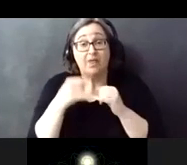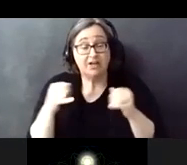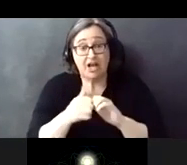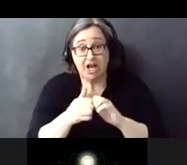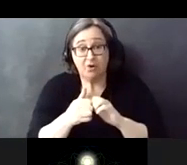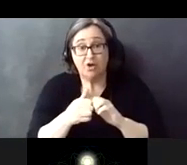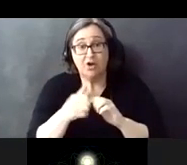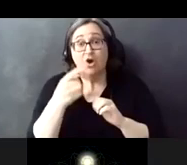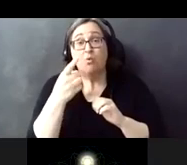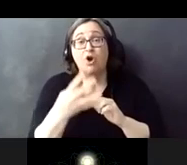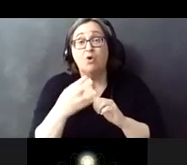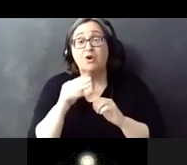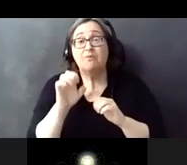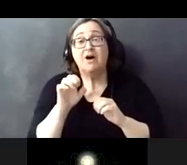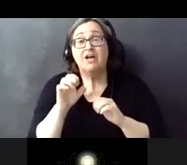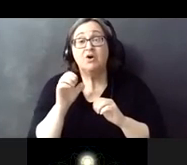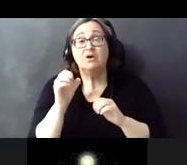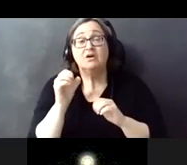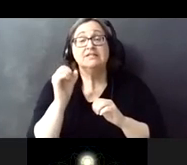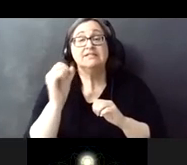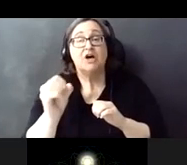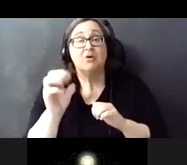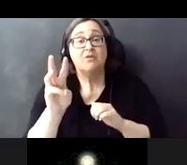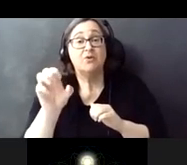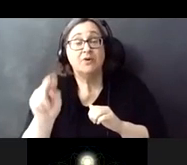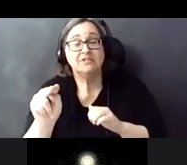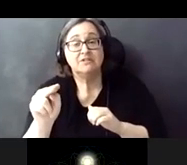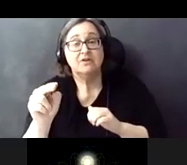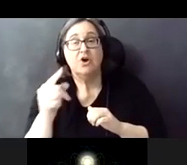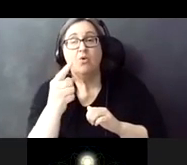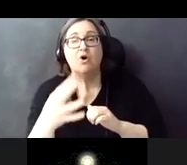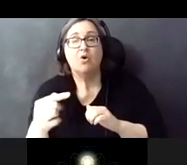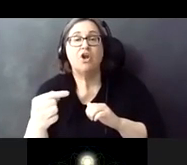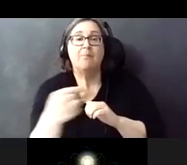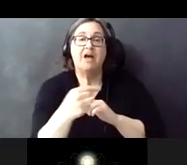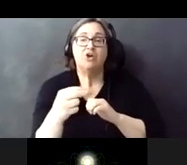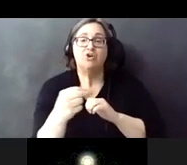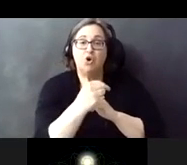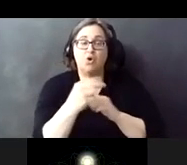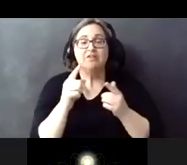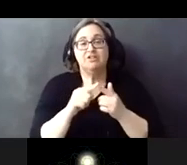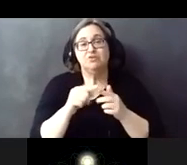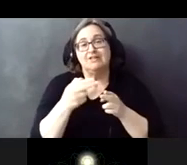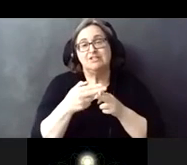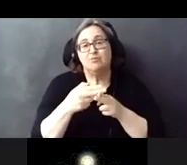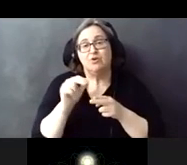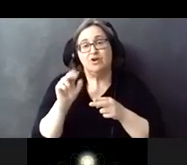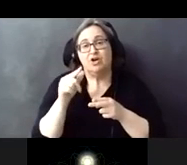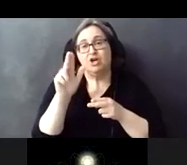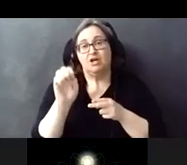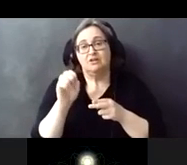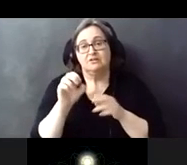going a quarter mile south to the wilson station or a quarter mile north to the temporary argyle station